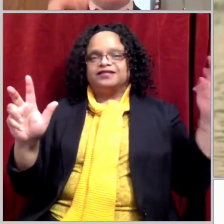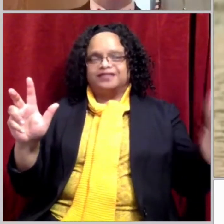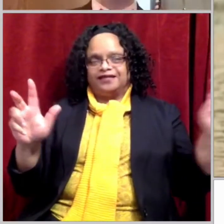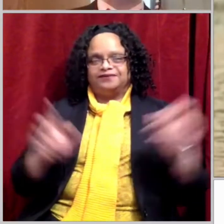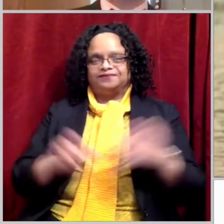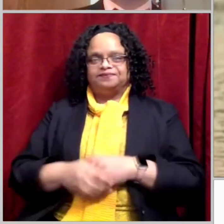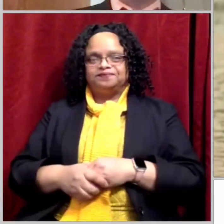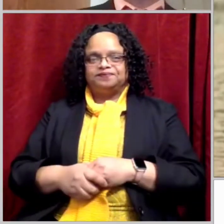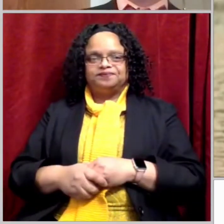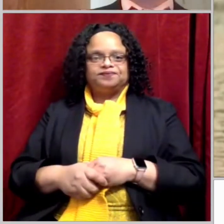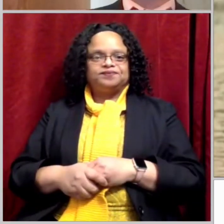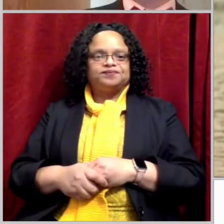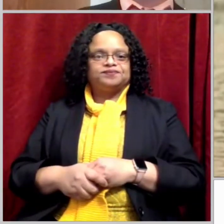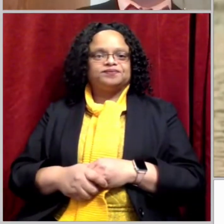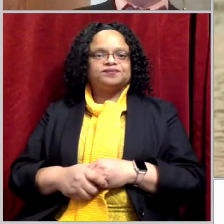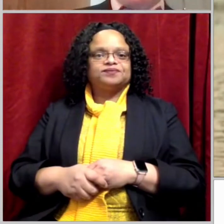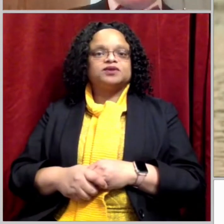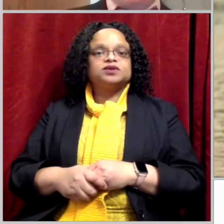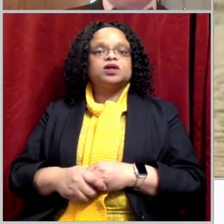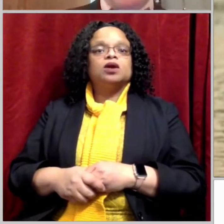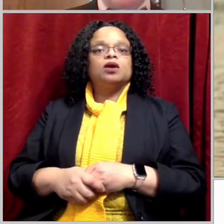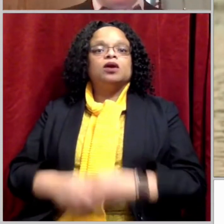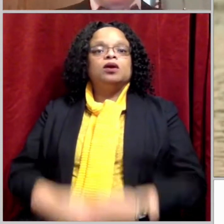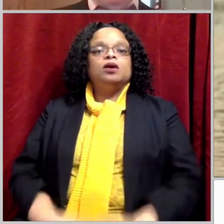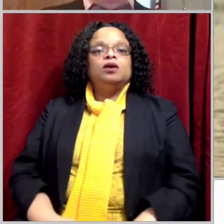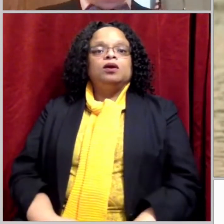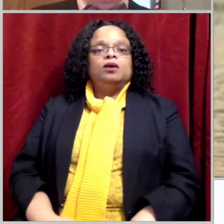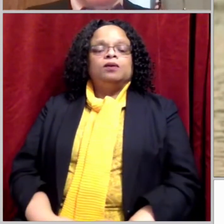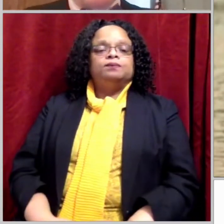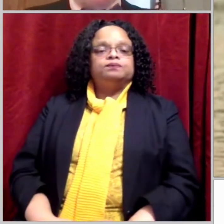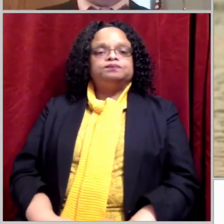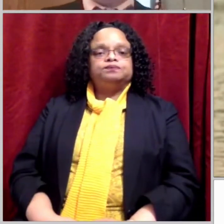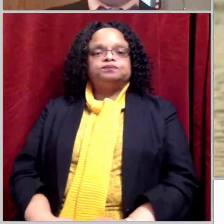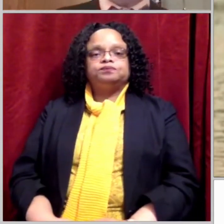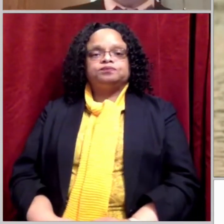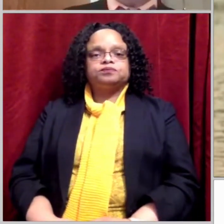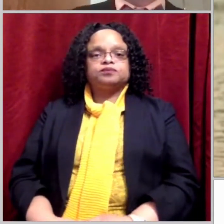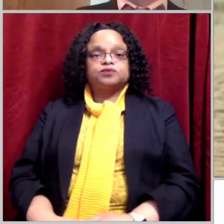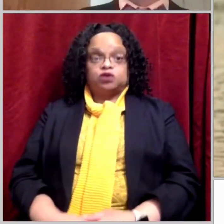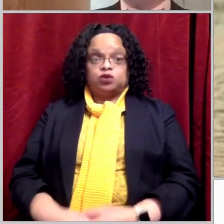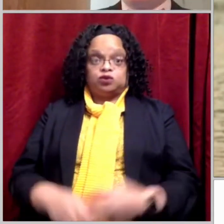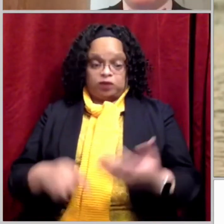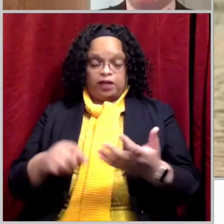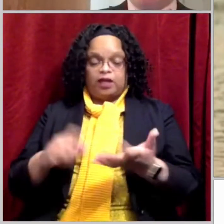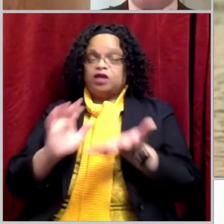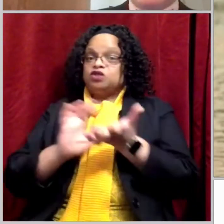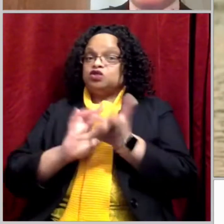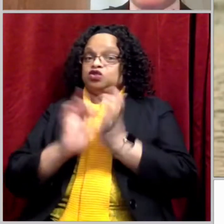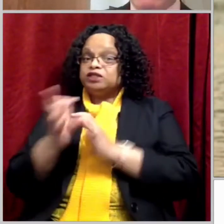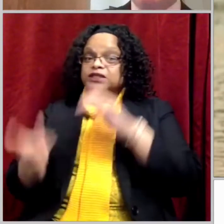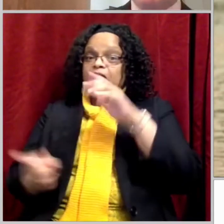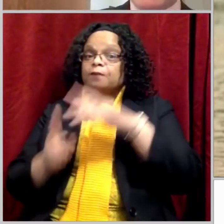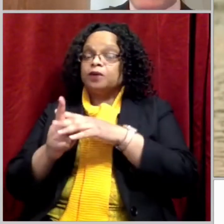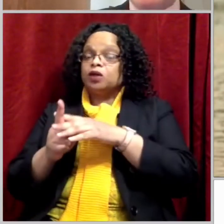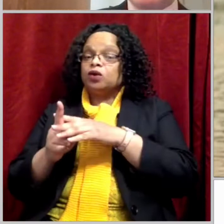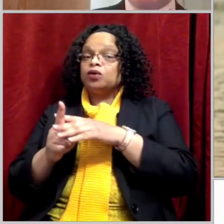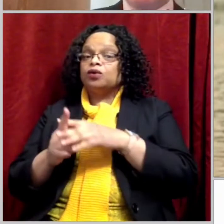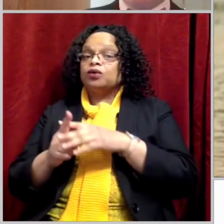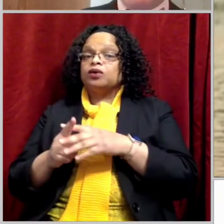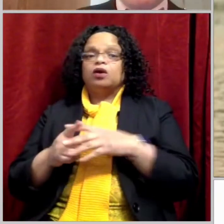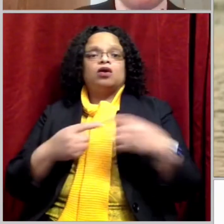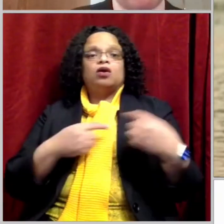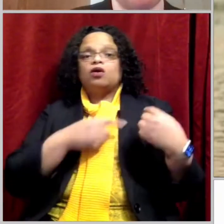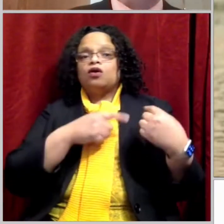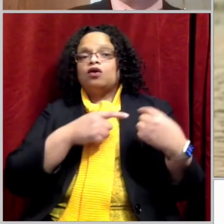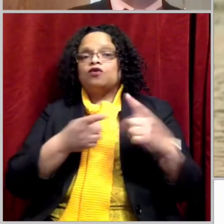We're going to read from God's Word Version. Then Jesus appeared. He came from Galilee